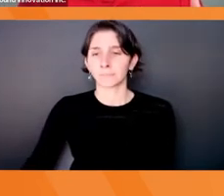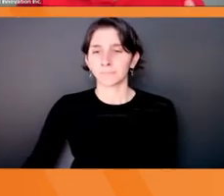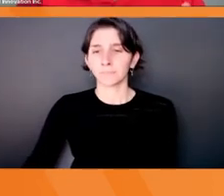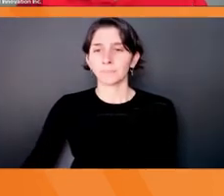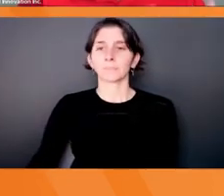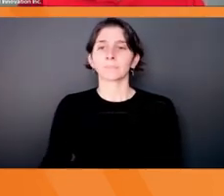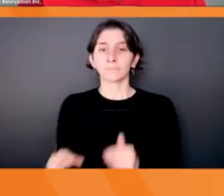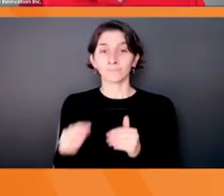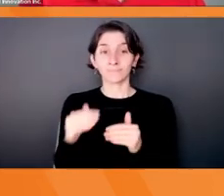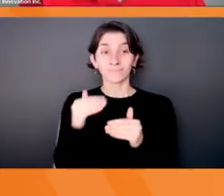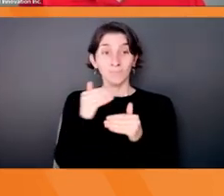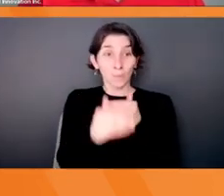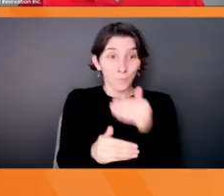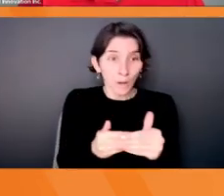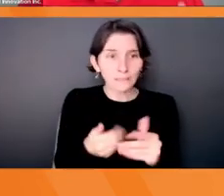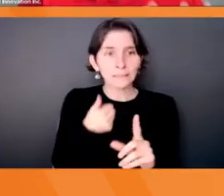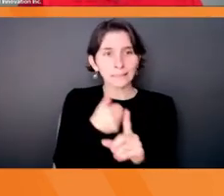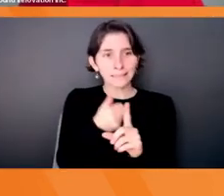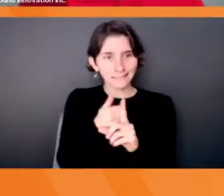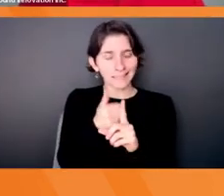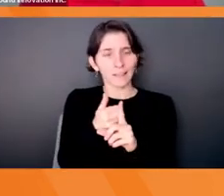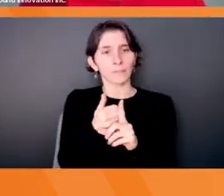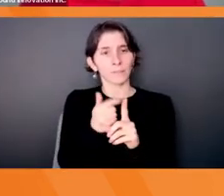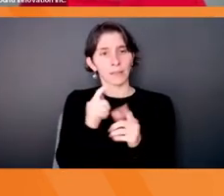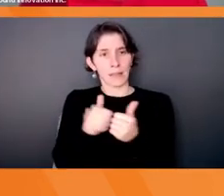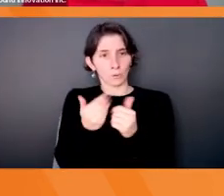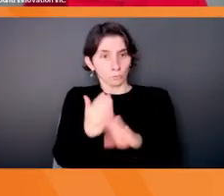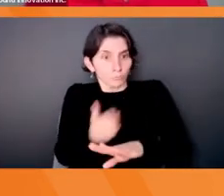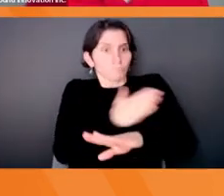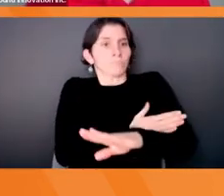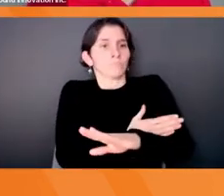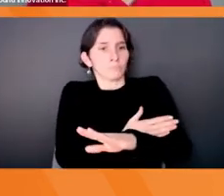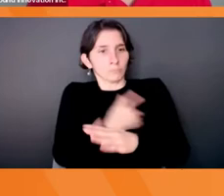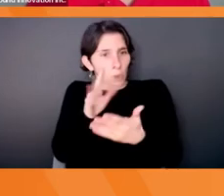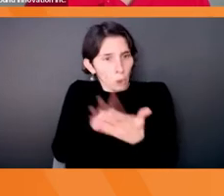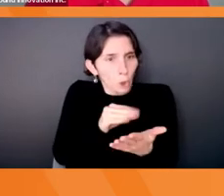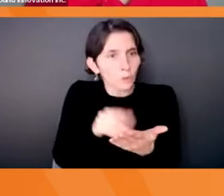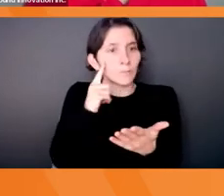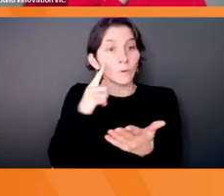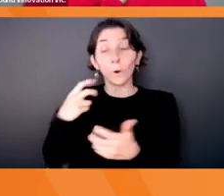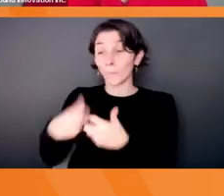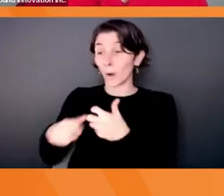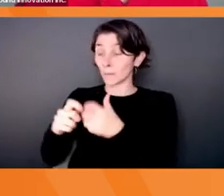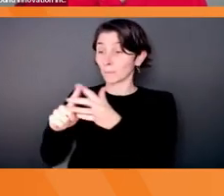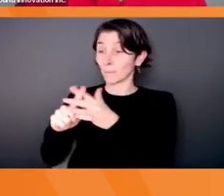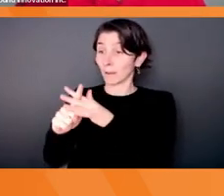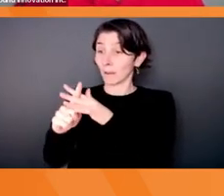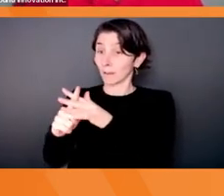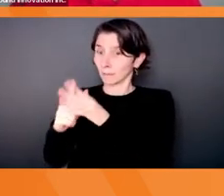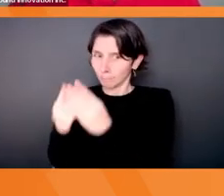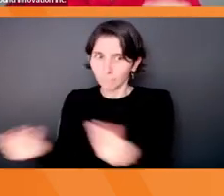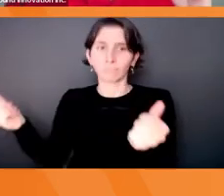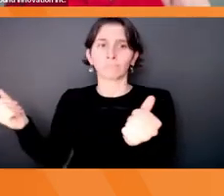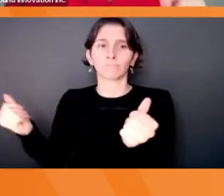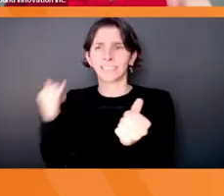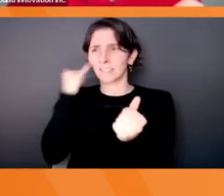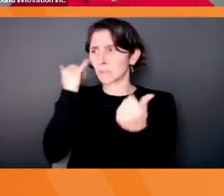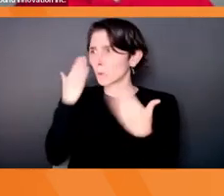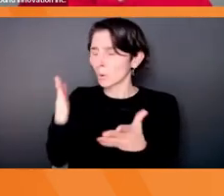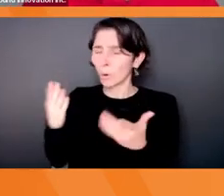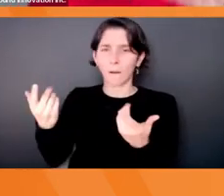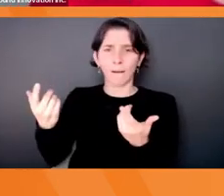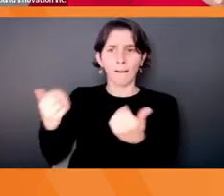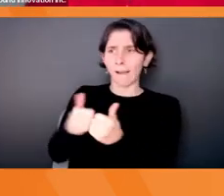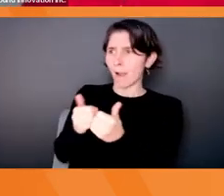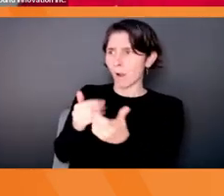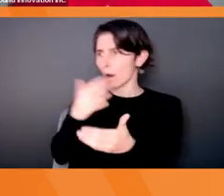iterative learning process to problem solving when the way forward is unknown. Okay. When the way forward is